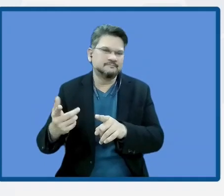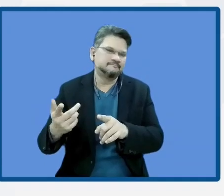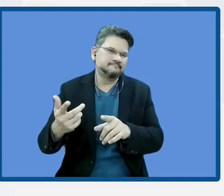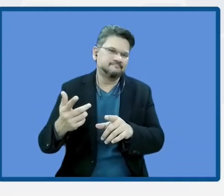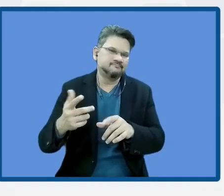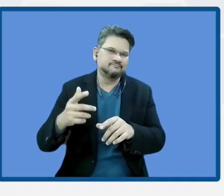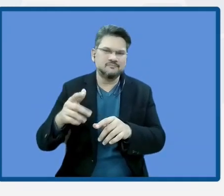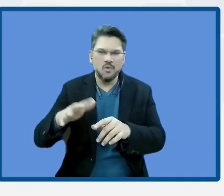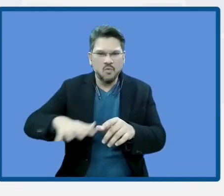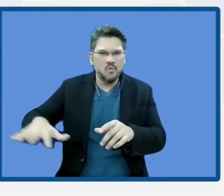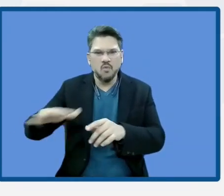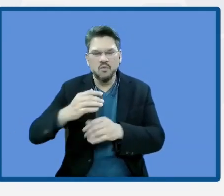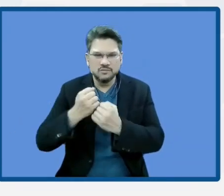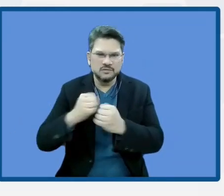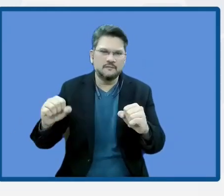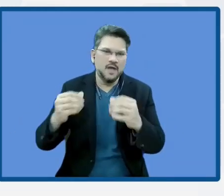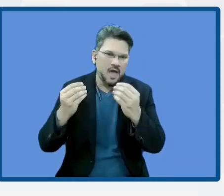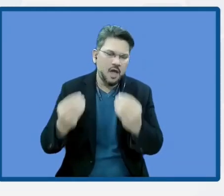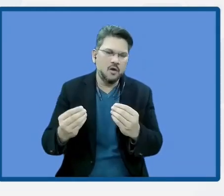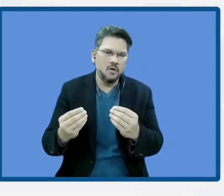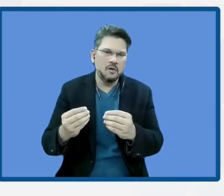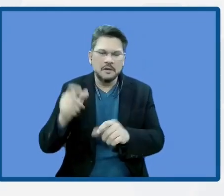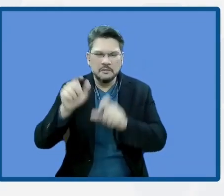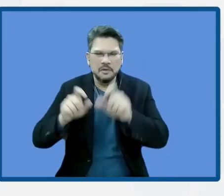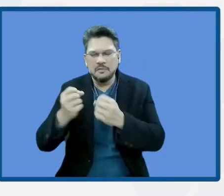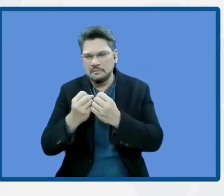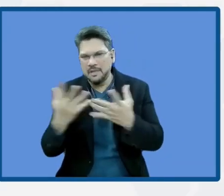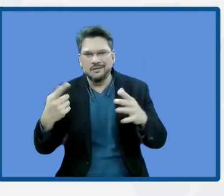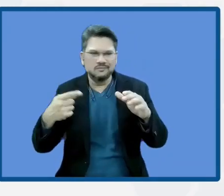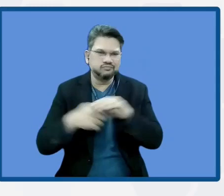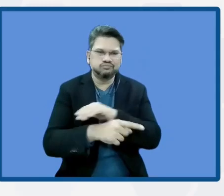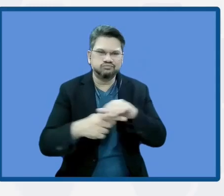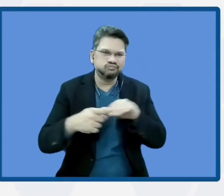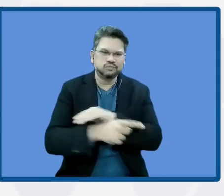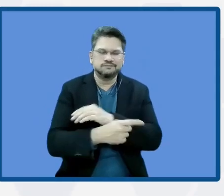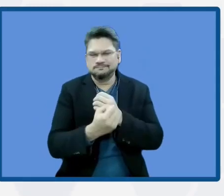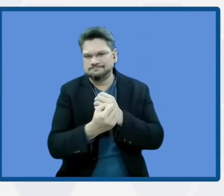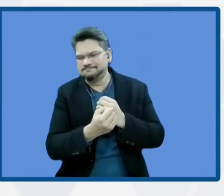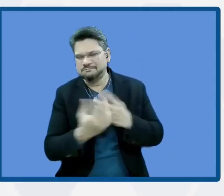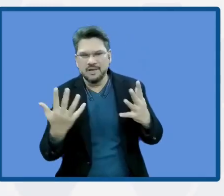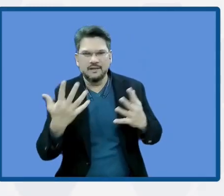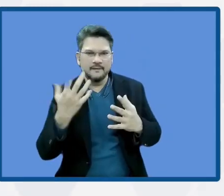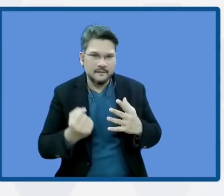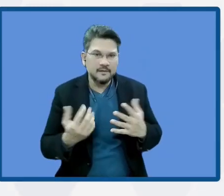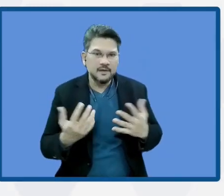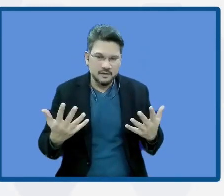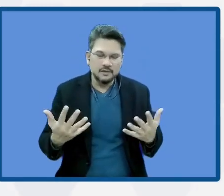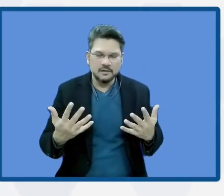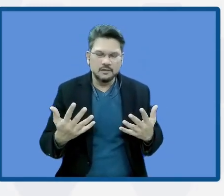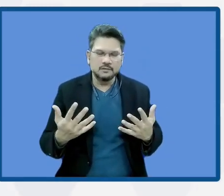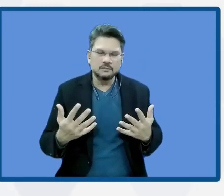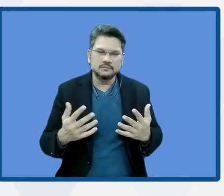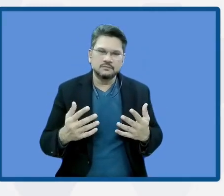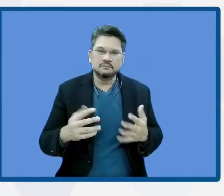And we have seen migrations of many people in the region, unfortunately. So in this sense, participation should also be